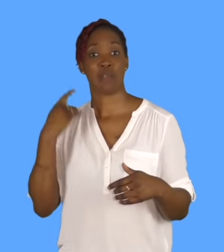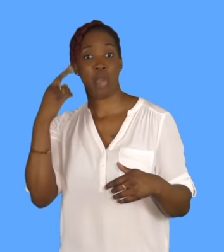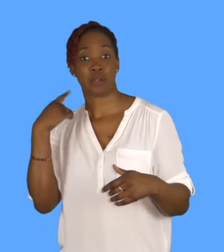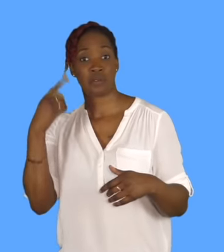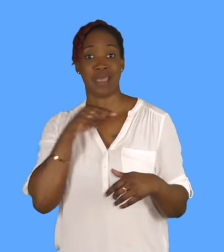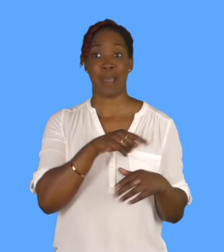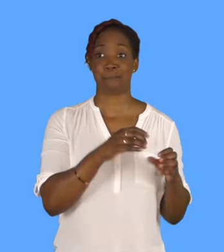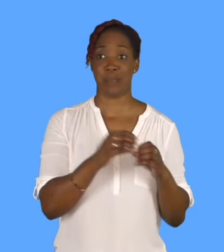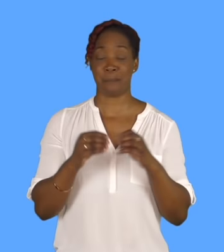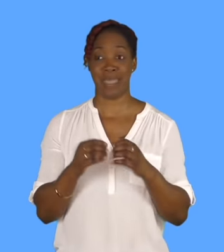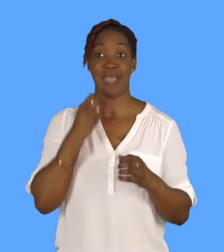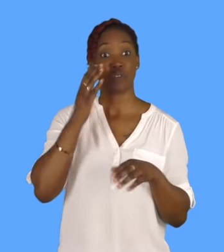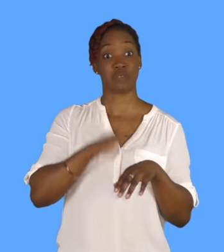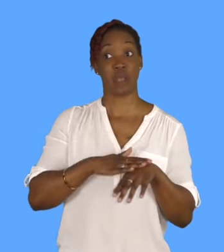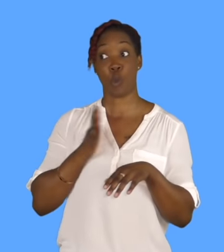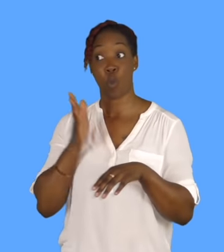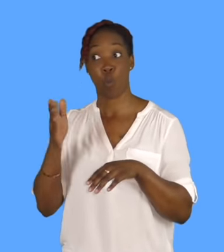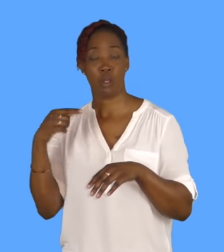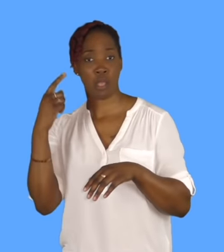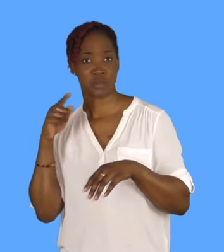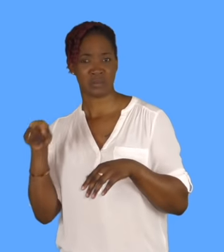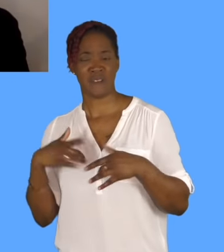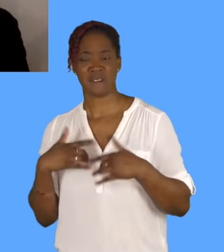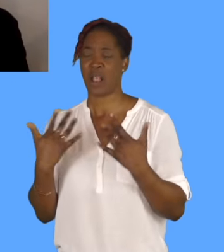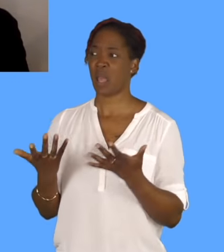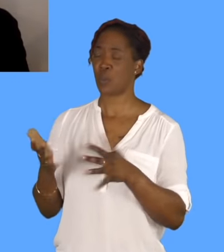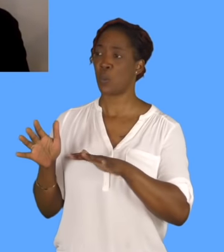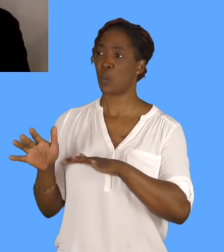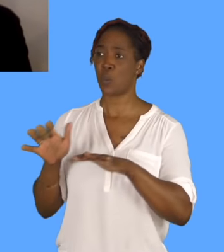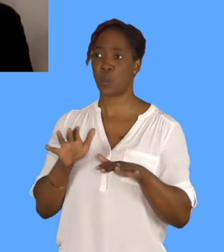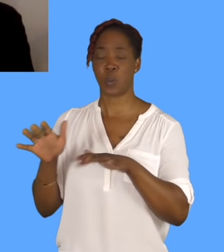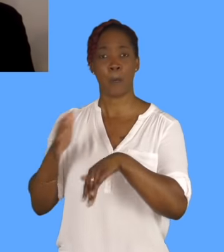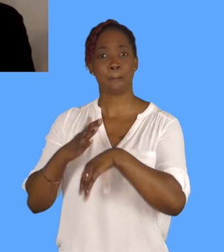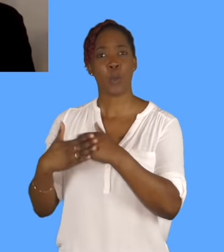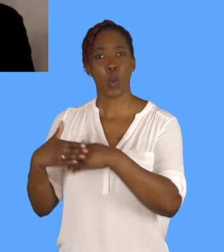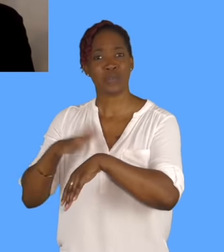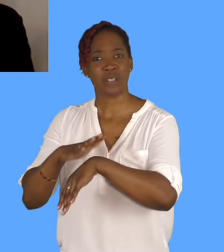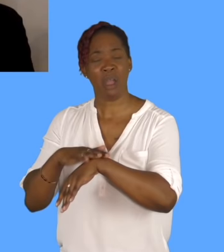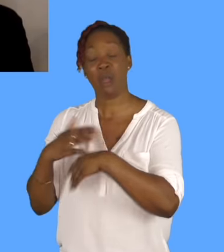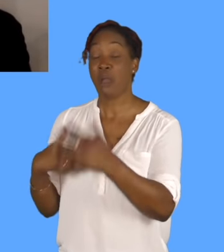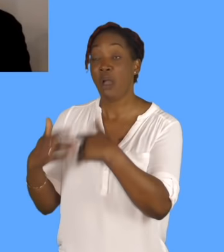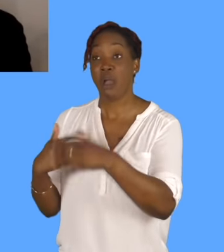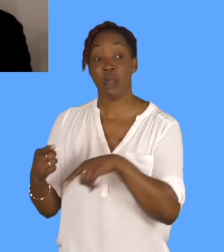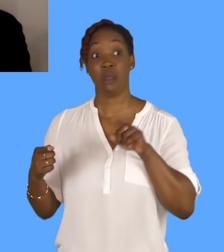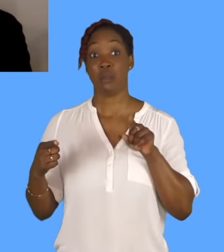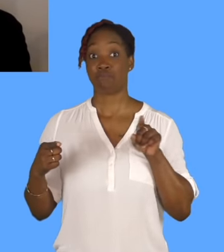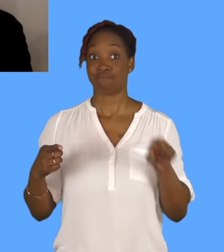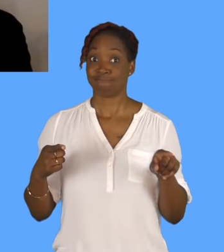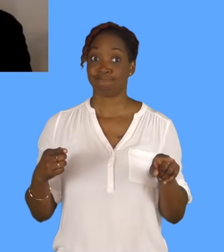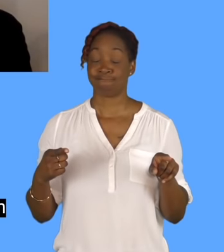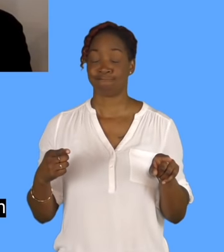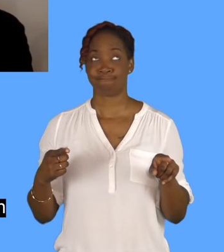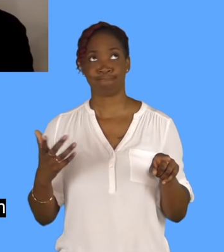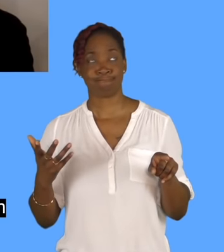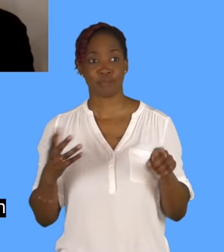I actually give myself more time. do other things. But in Mumbai, I don't get a second to